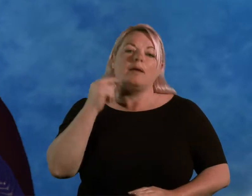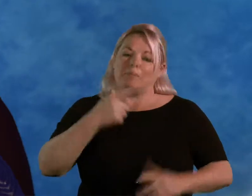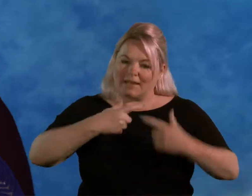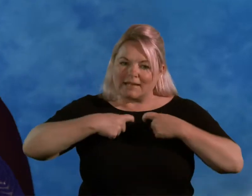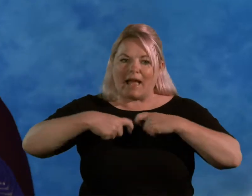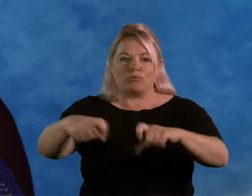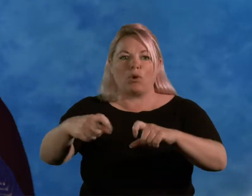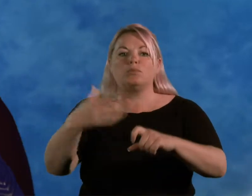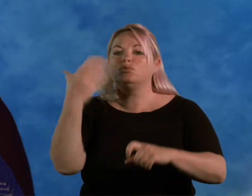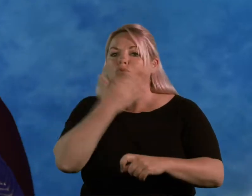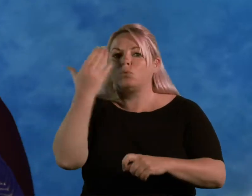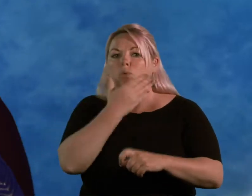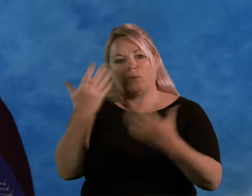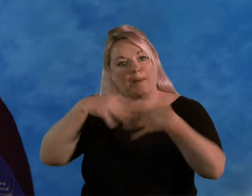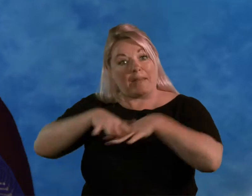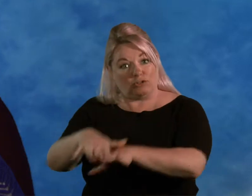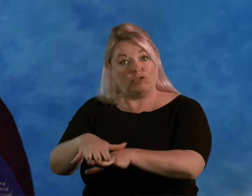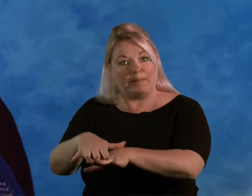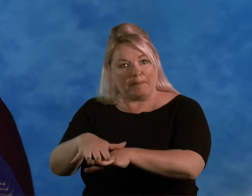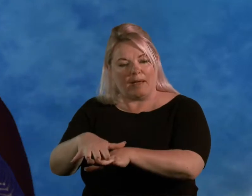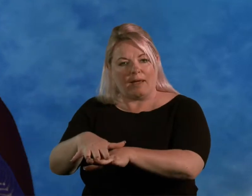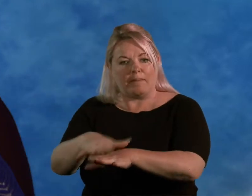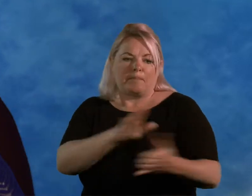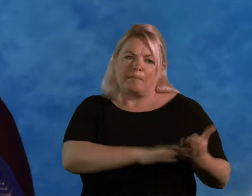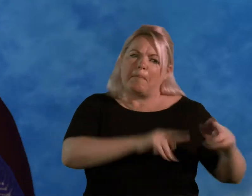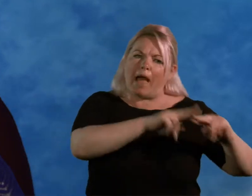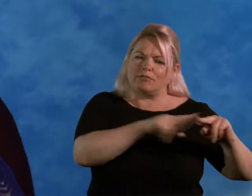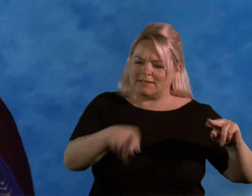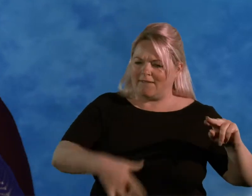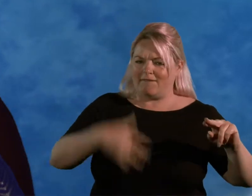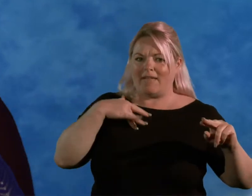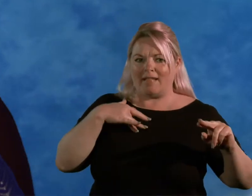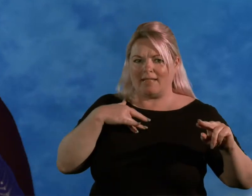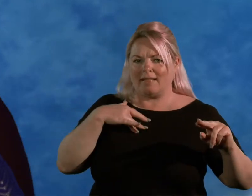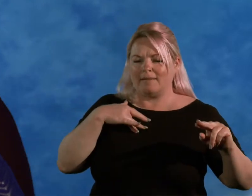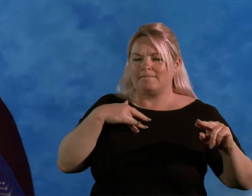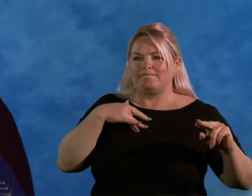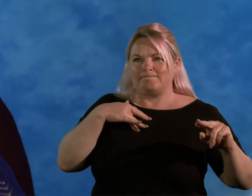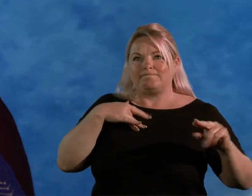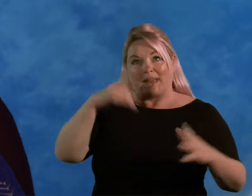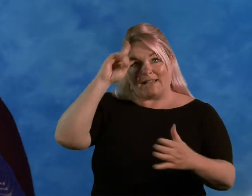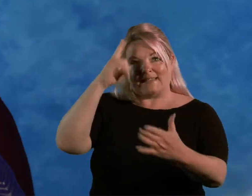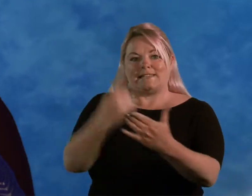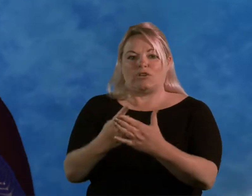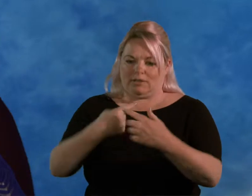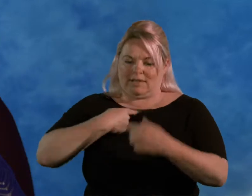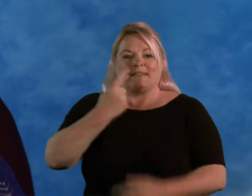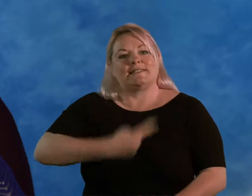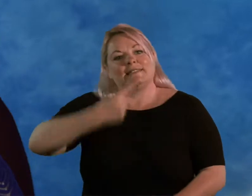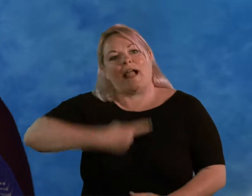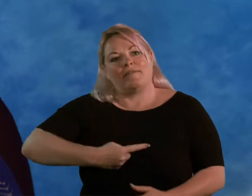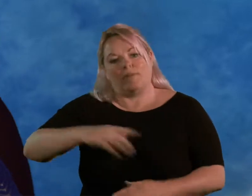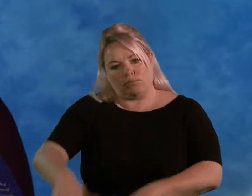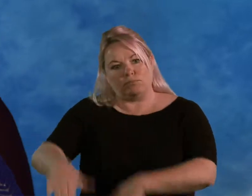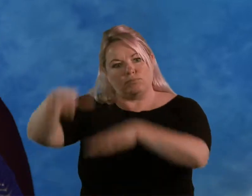on in mainstream school because I felt, ultimately, it was a decision I could make for myself